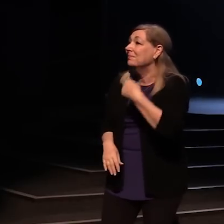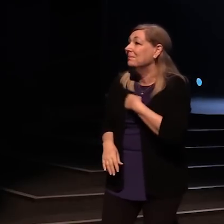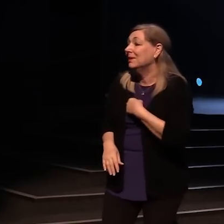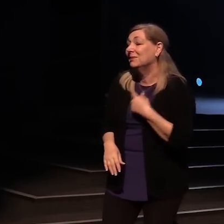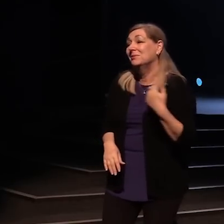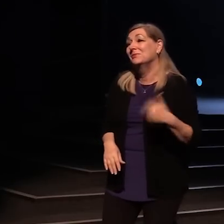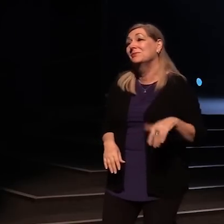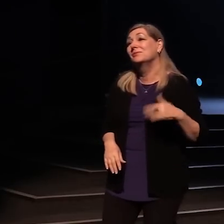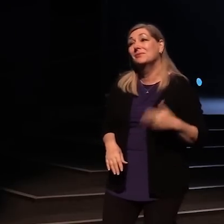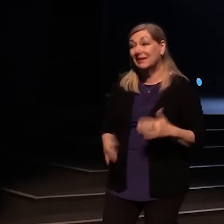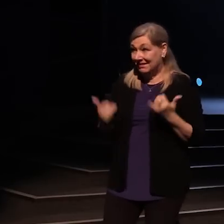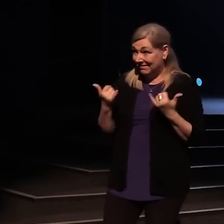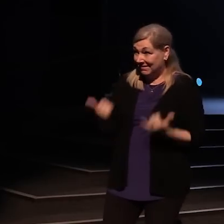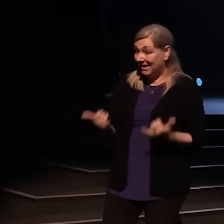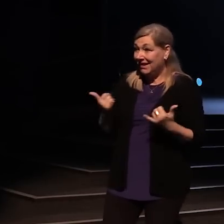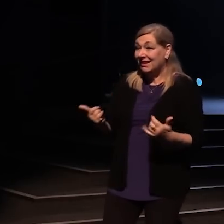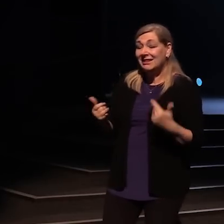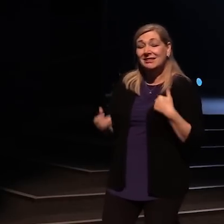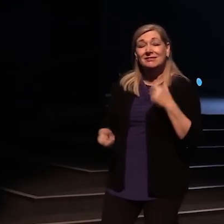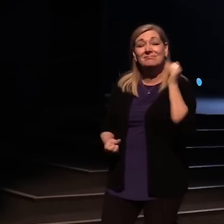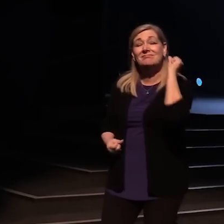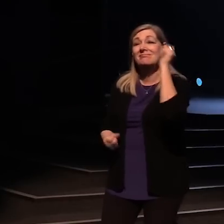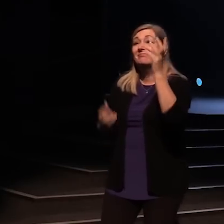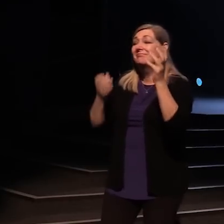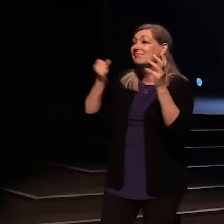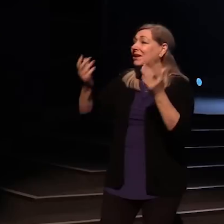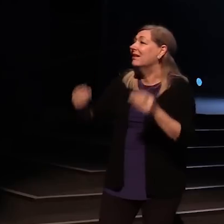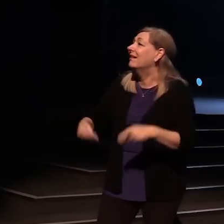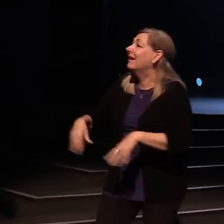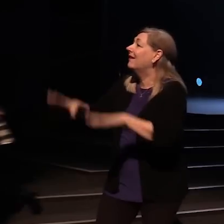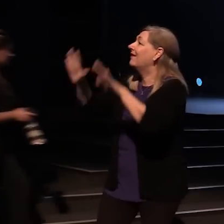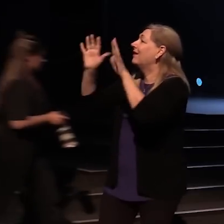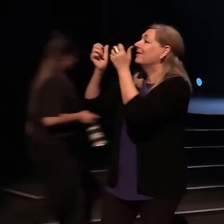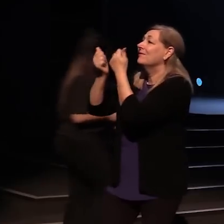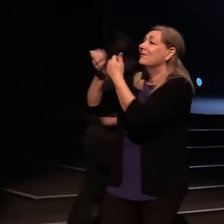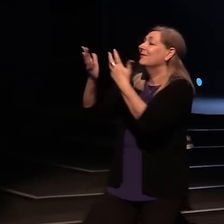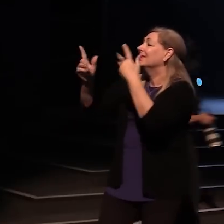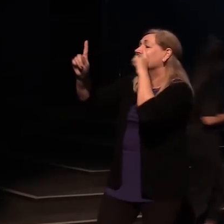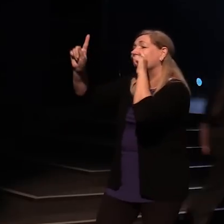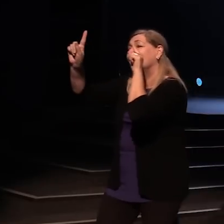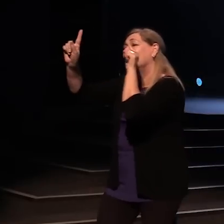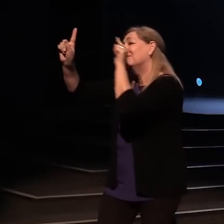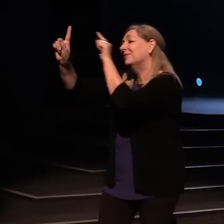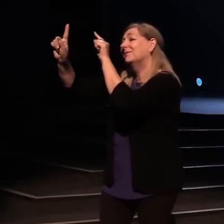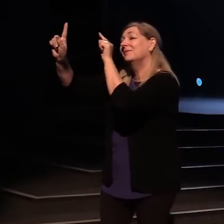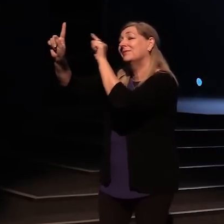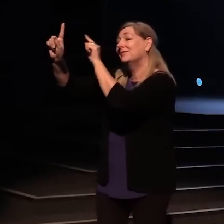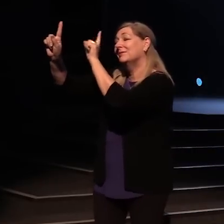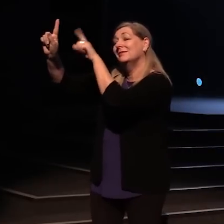Now with hands held high, I give You everything.